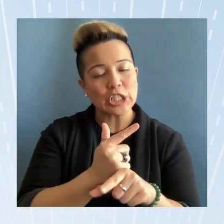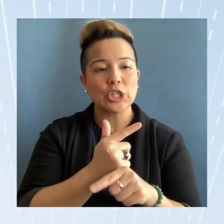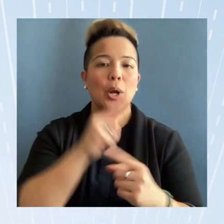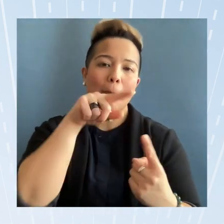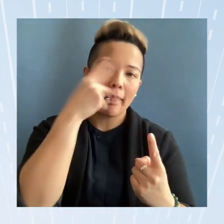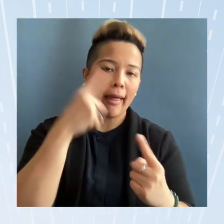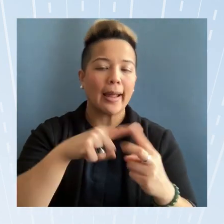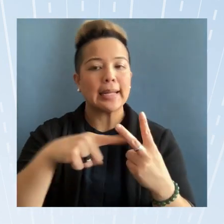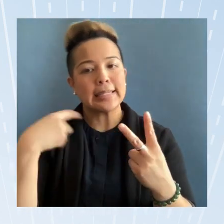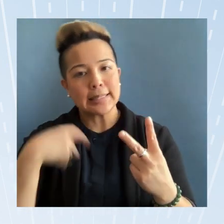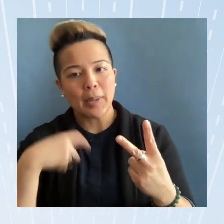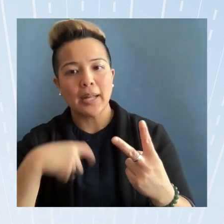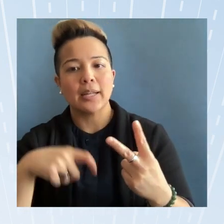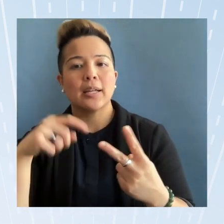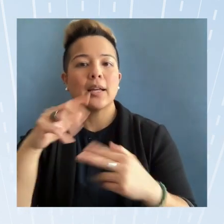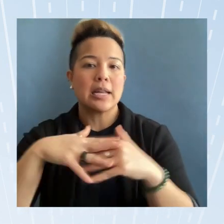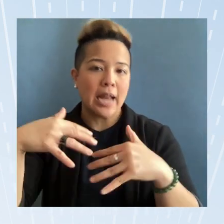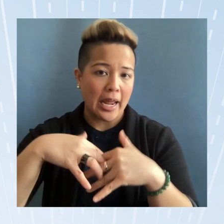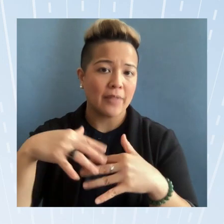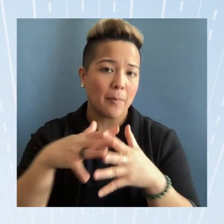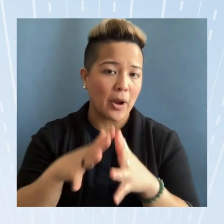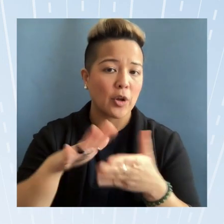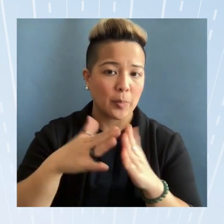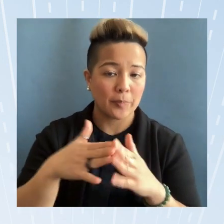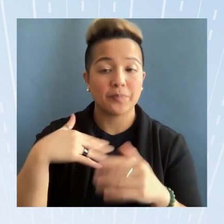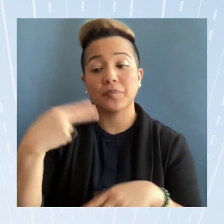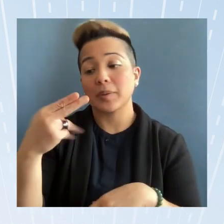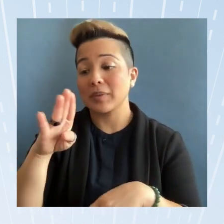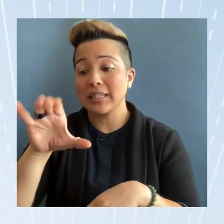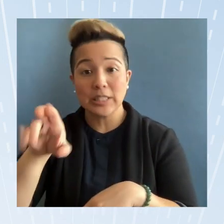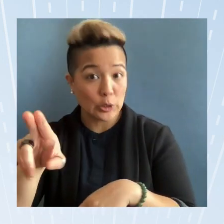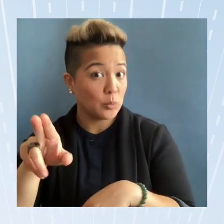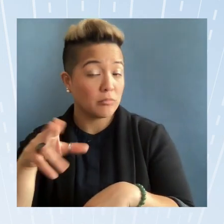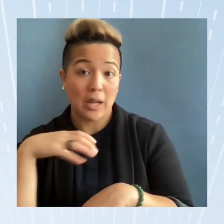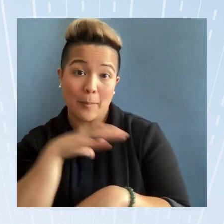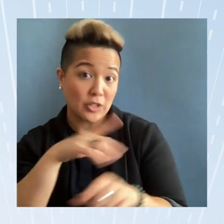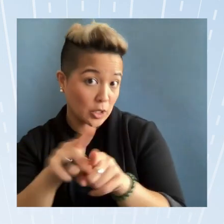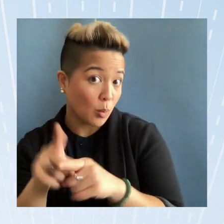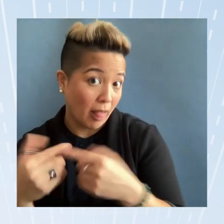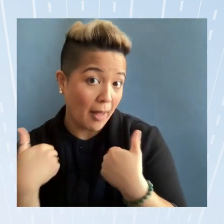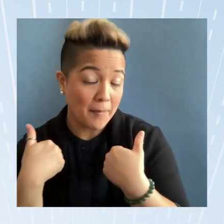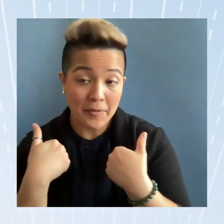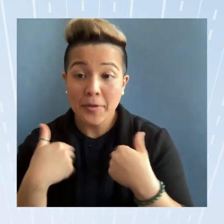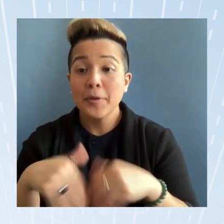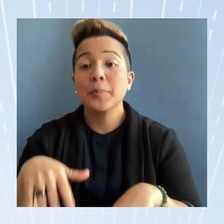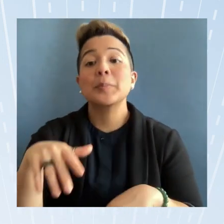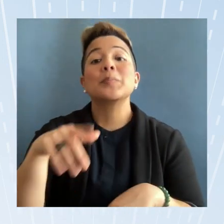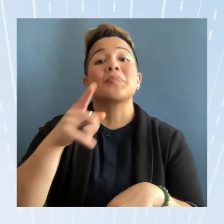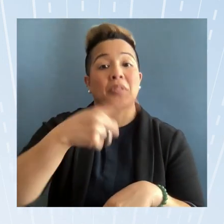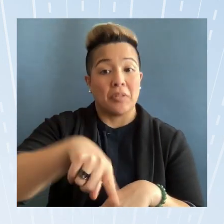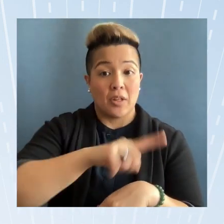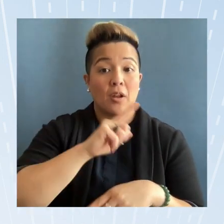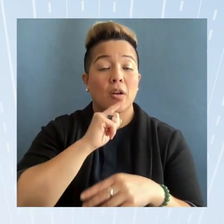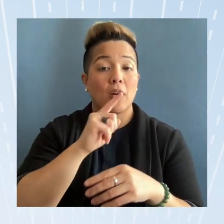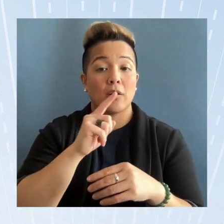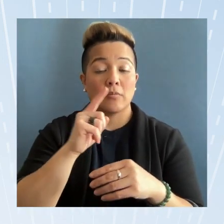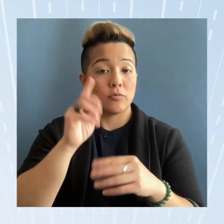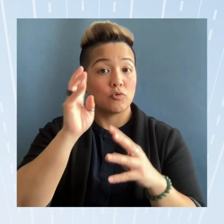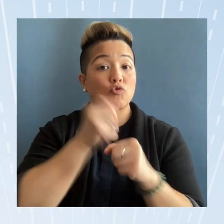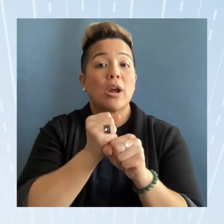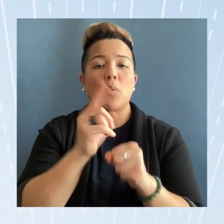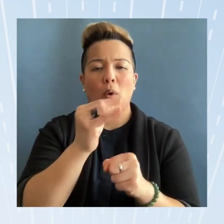Native American communities there's an HBCU commission as well so they are created of one of two ways it's either